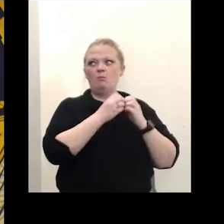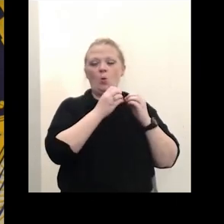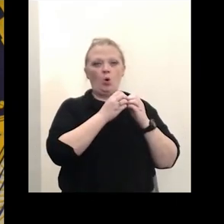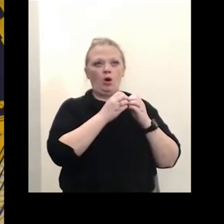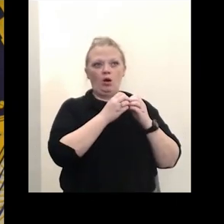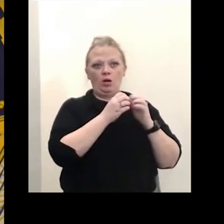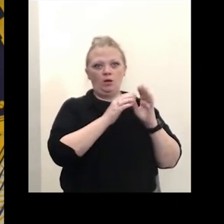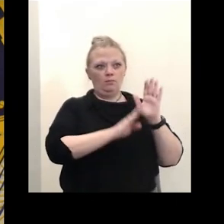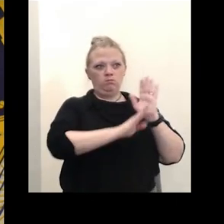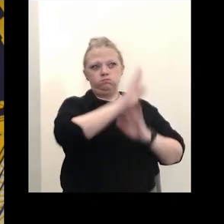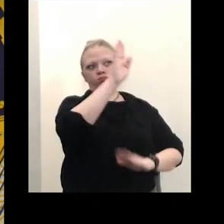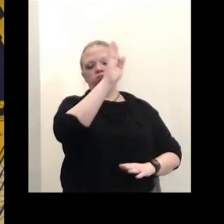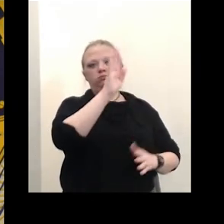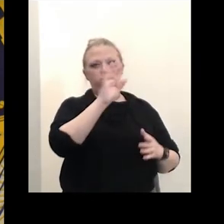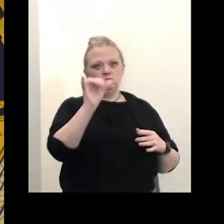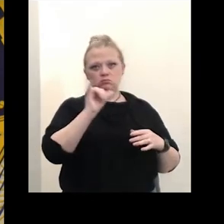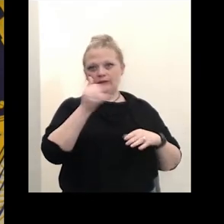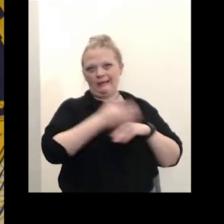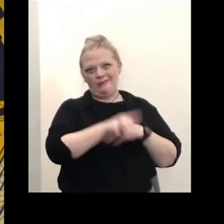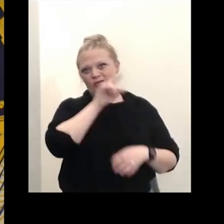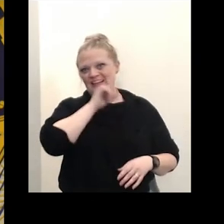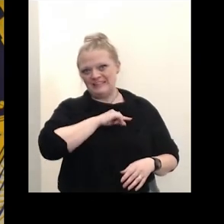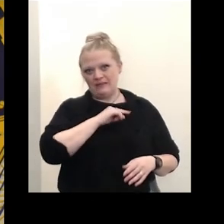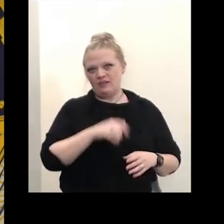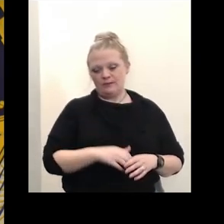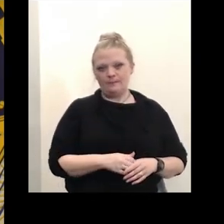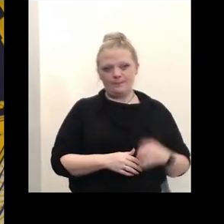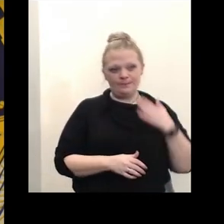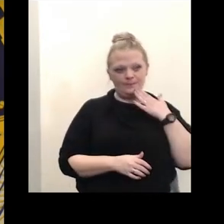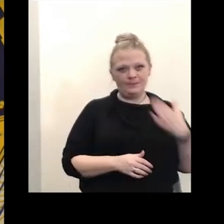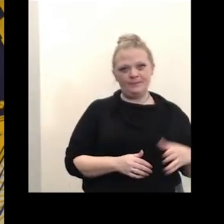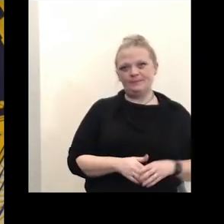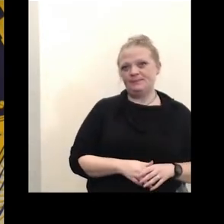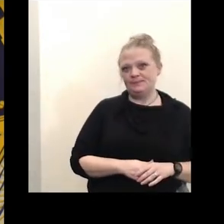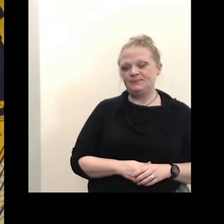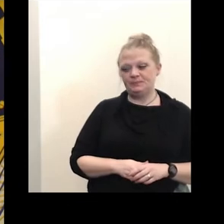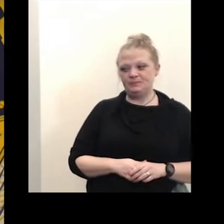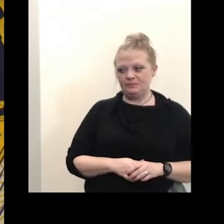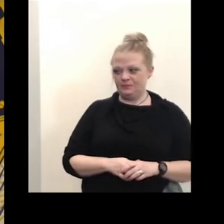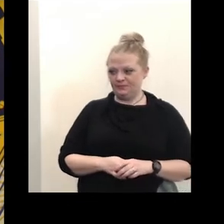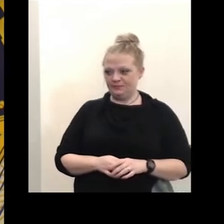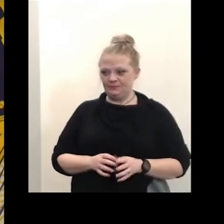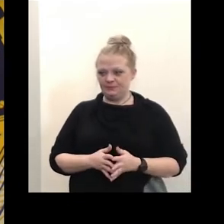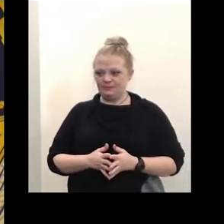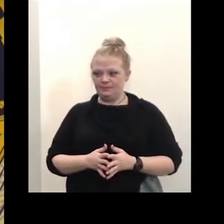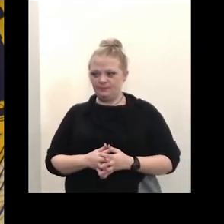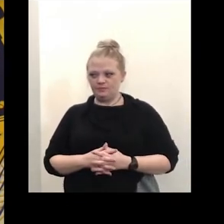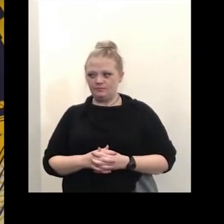like we did after the thanksgiving holiday thanks uh